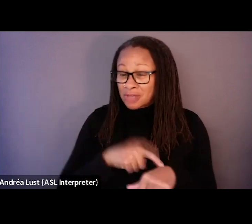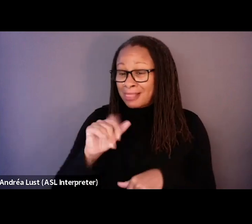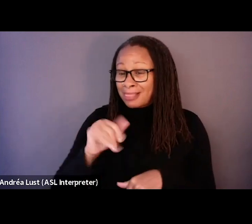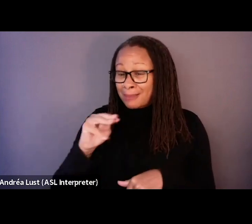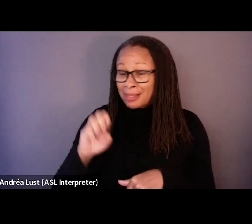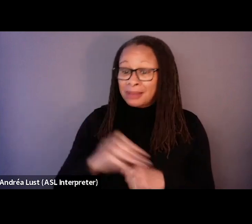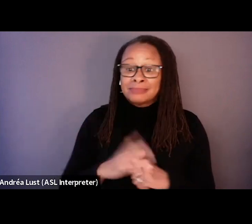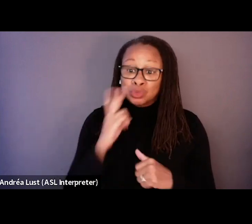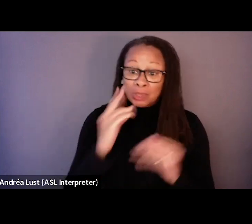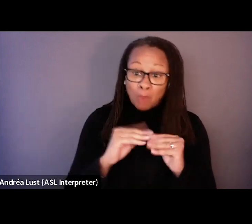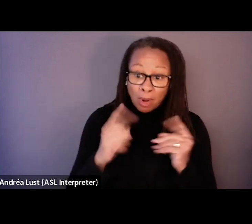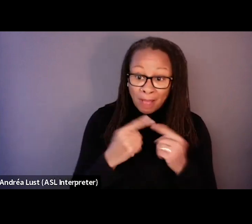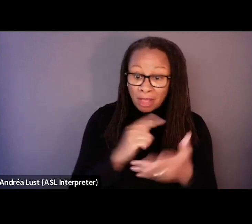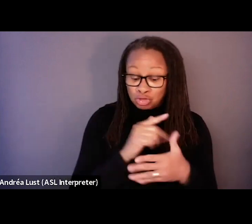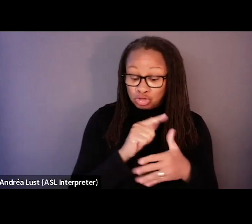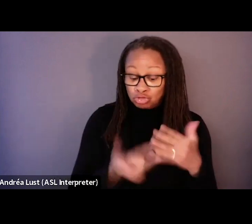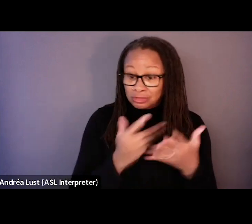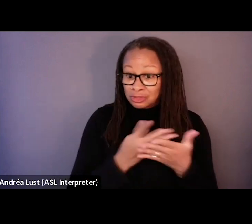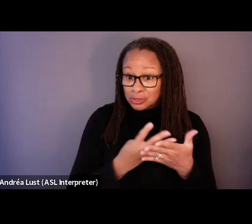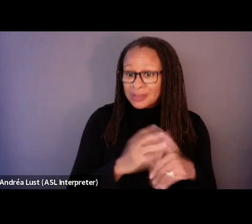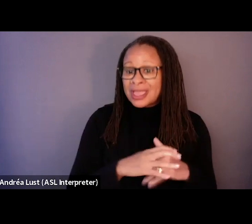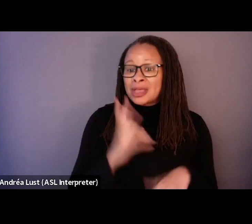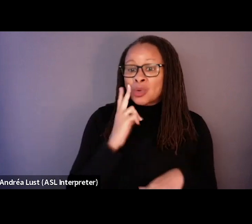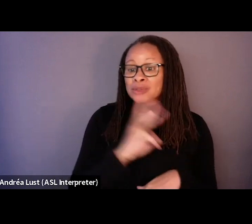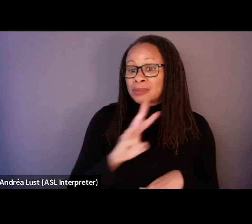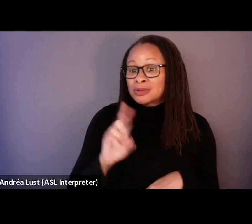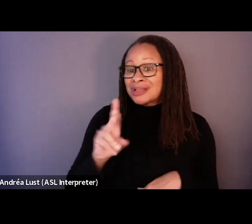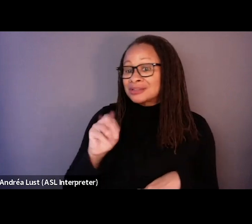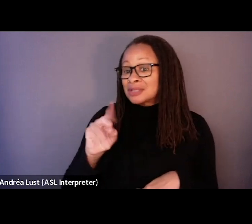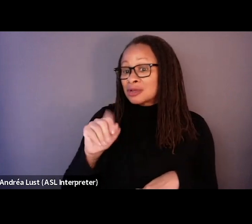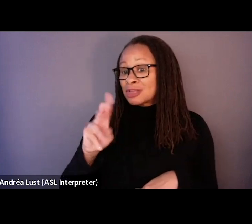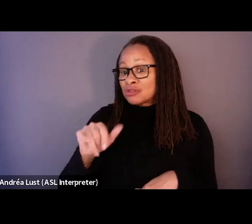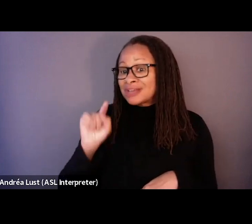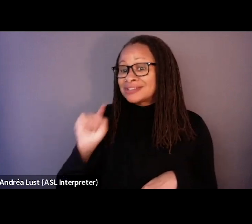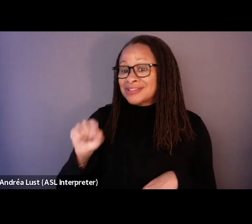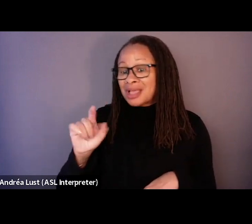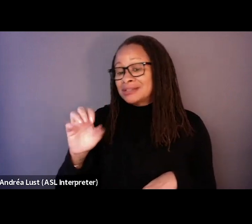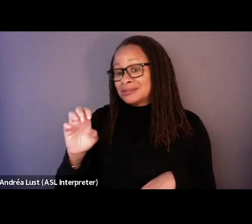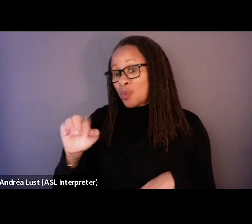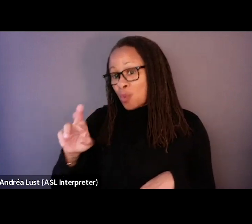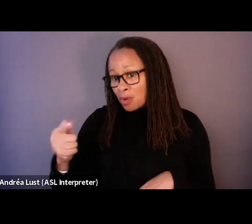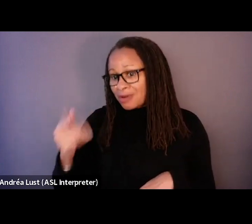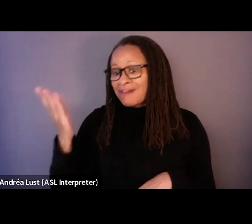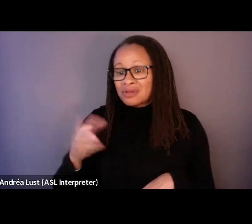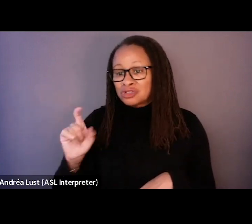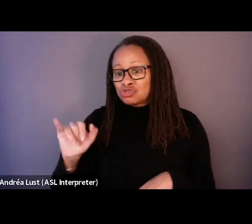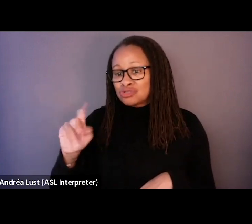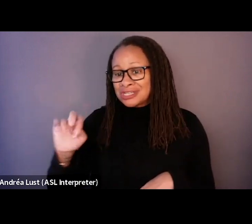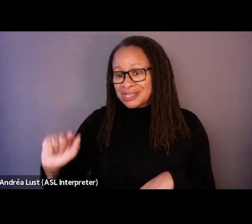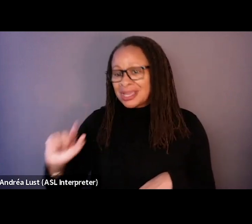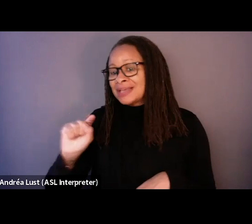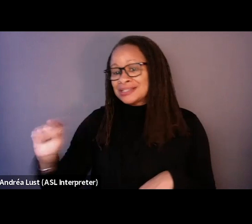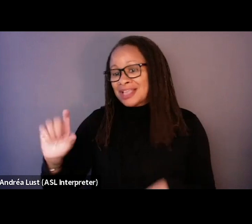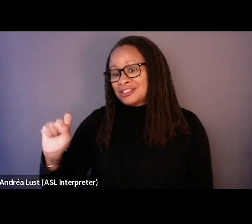.documentary.org forward slash screening dash